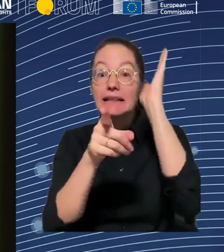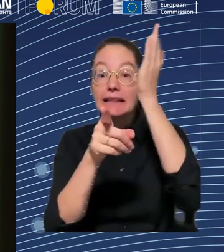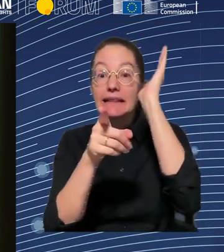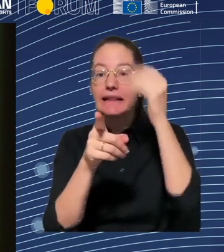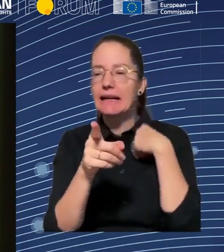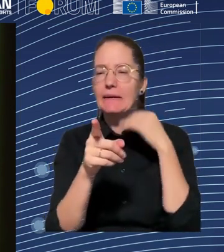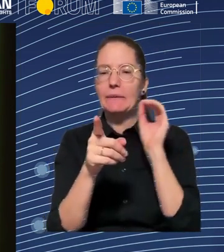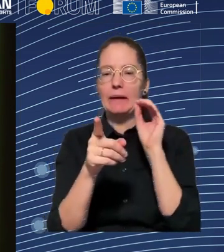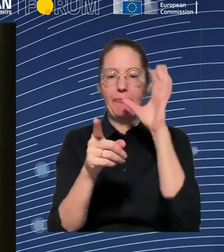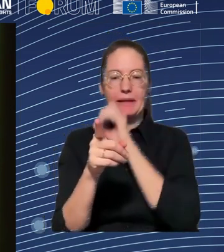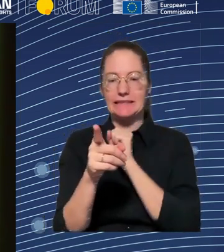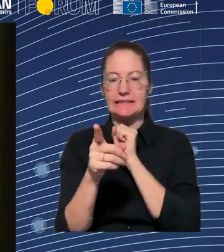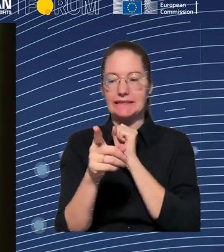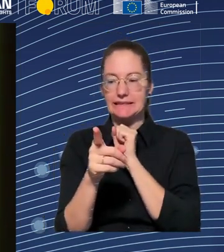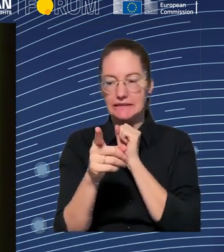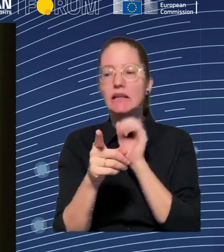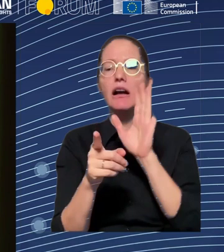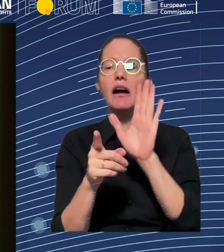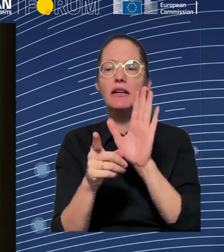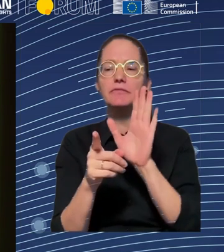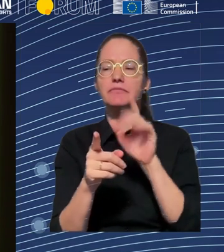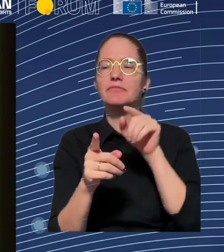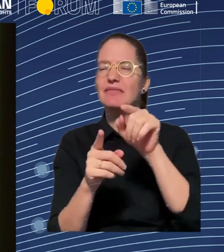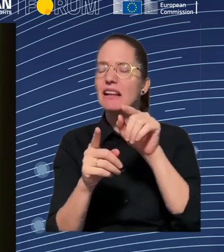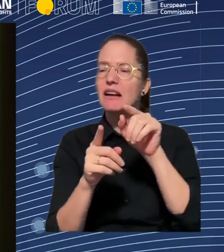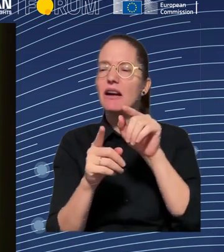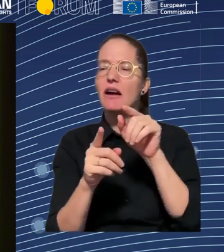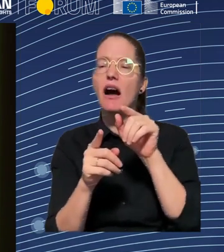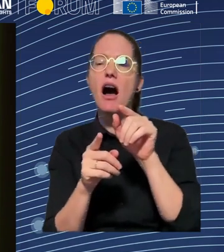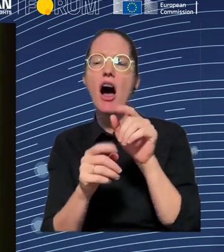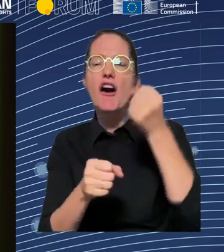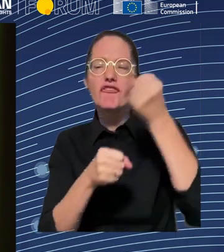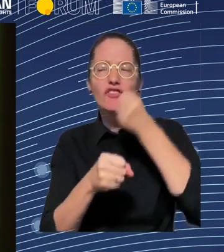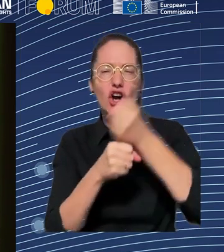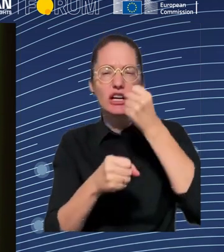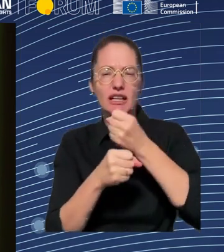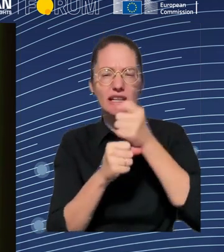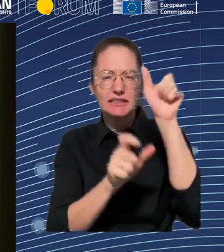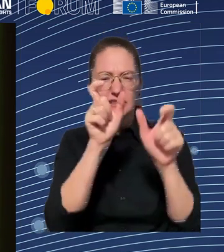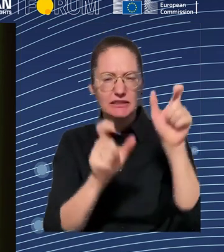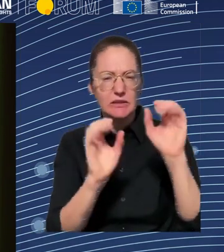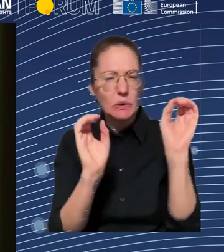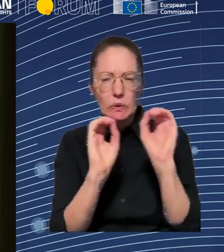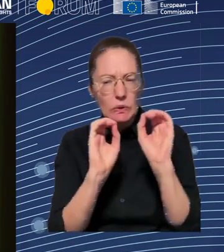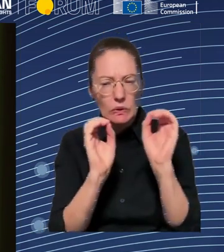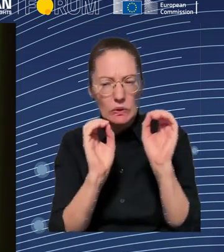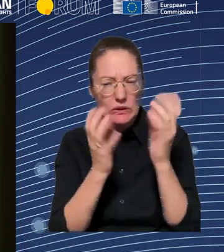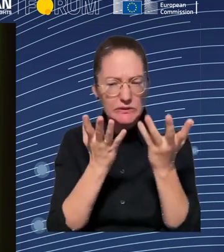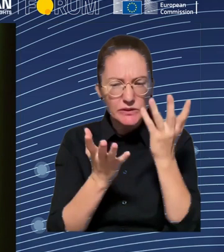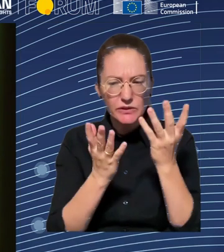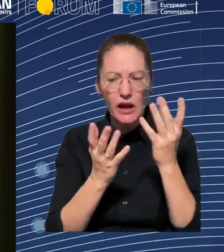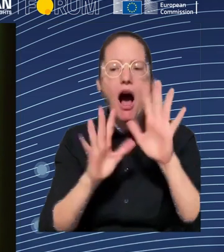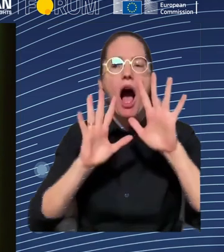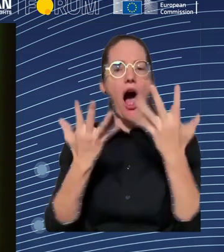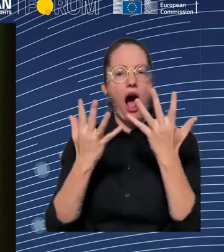hear what we should think, what we can do. So, maybe you have an answer. And, indeed, think it was,